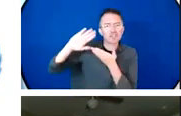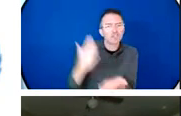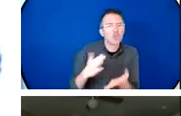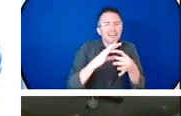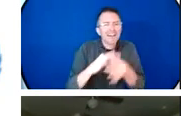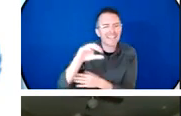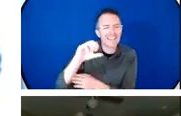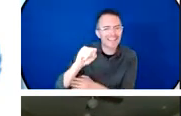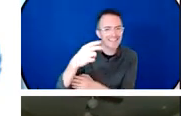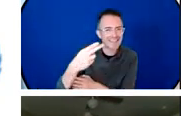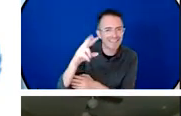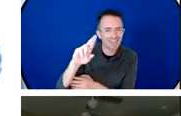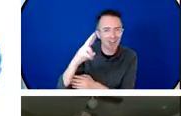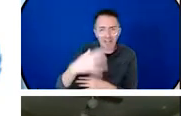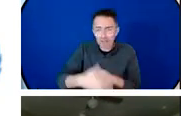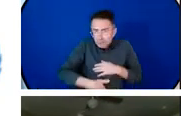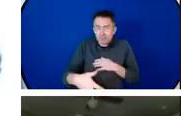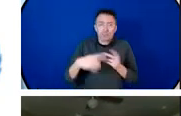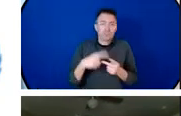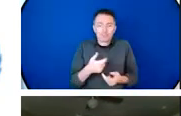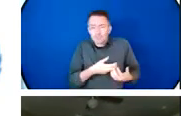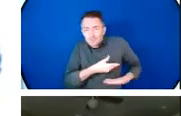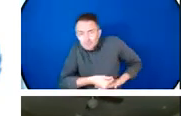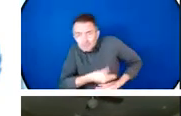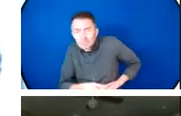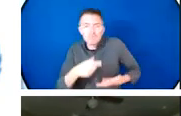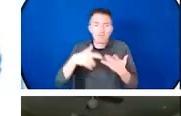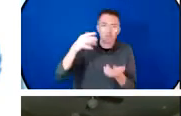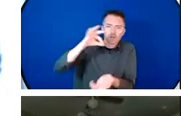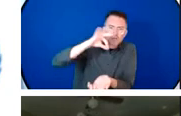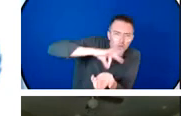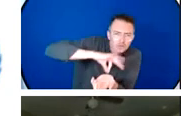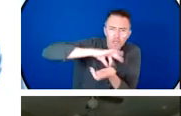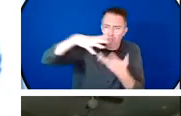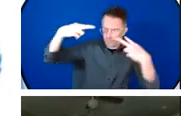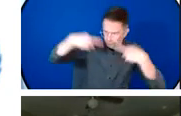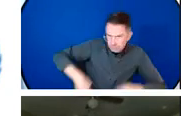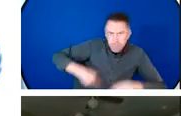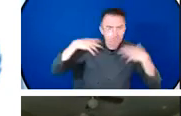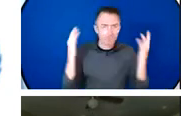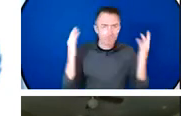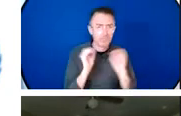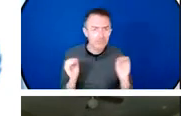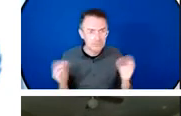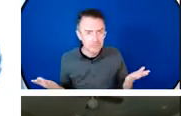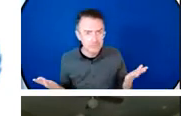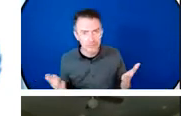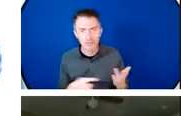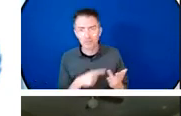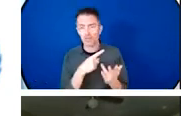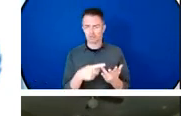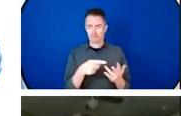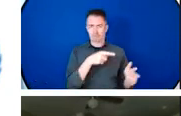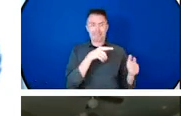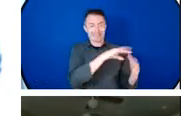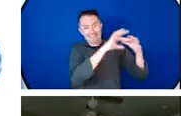these risks enabling girls and women to delay and plan their pregnancies and better protect their health and that of their children which in